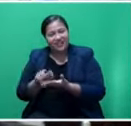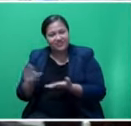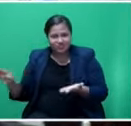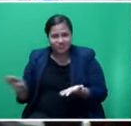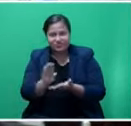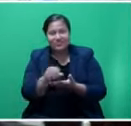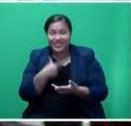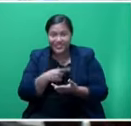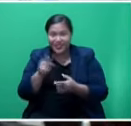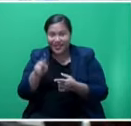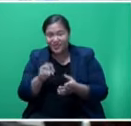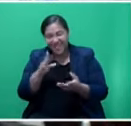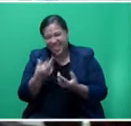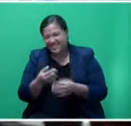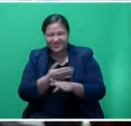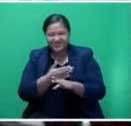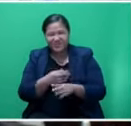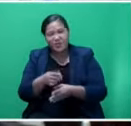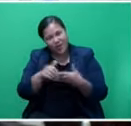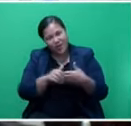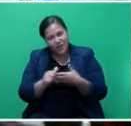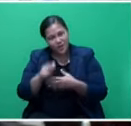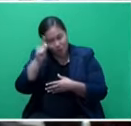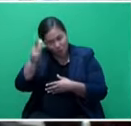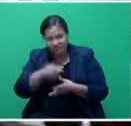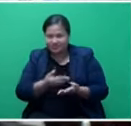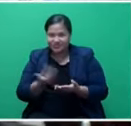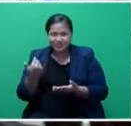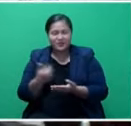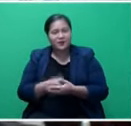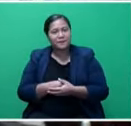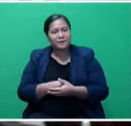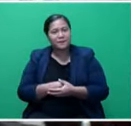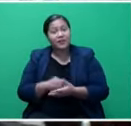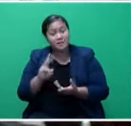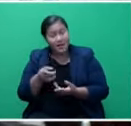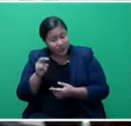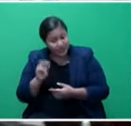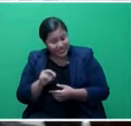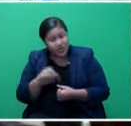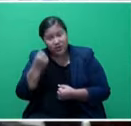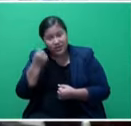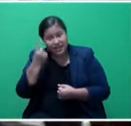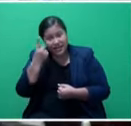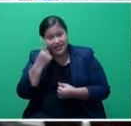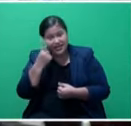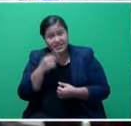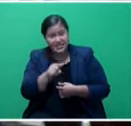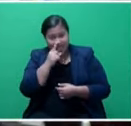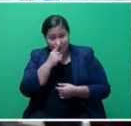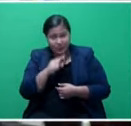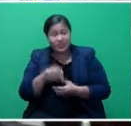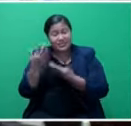place. In respect of what Hon. Thuy Shavau said, yes, of course. But he needs to understand, these people who have been lent